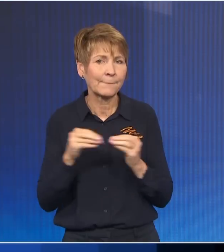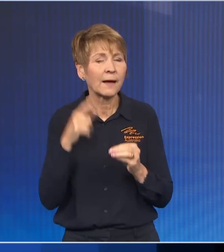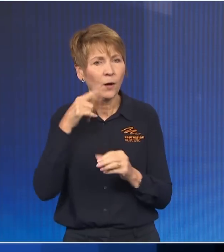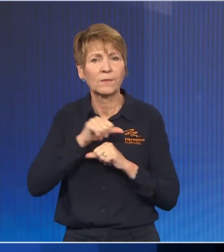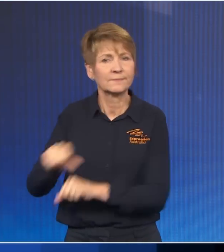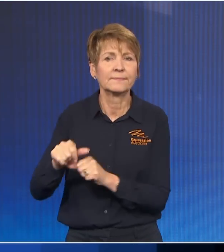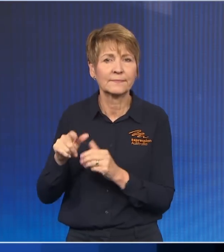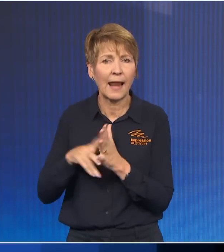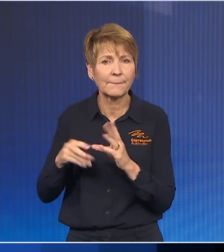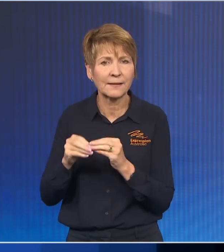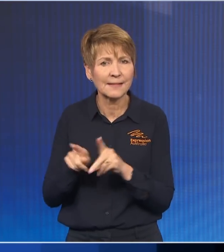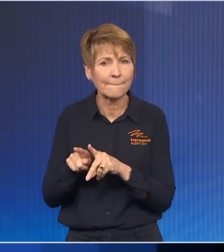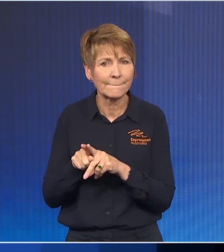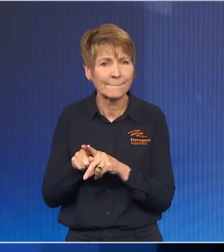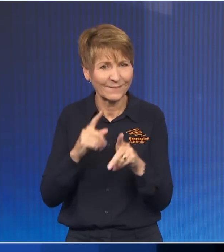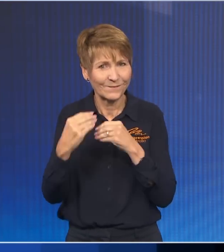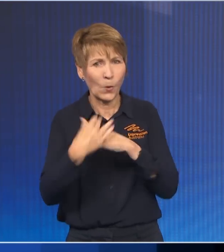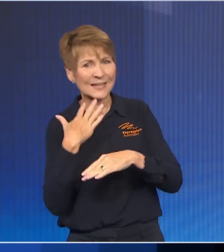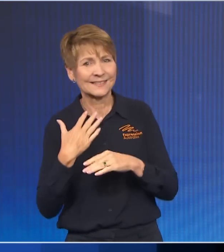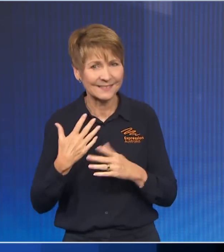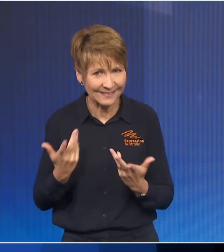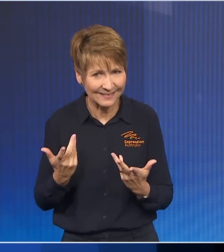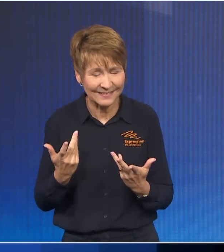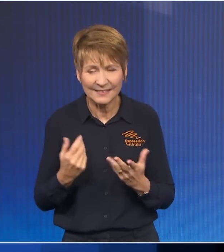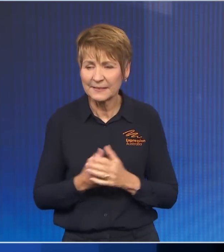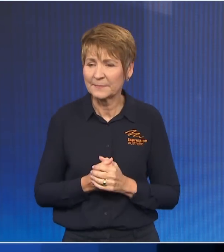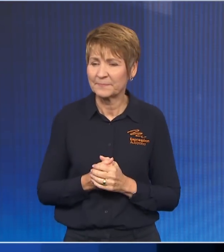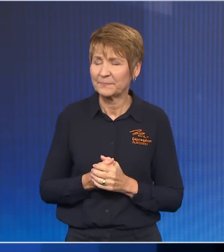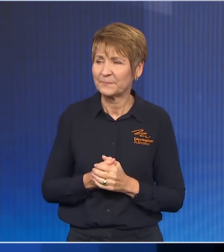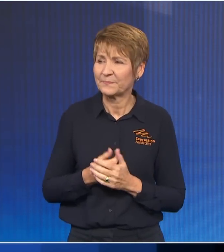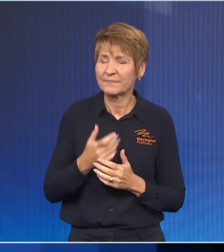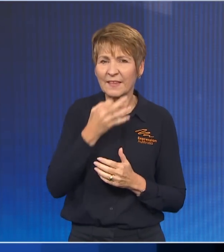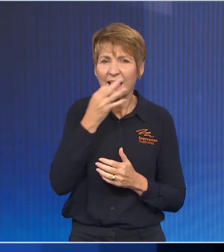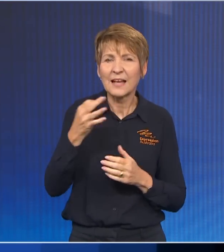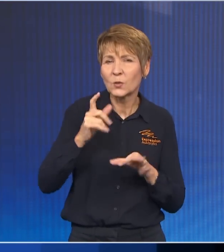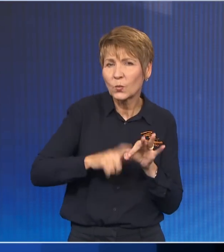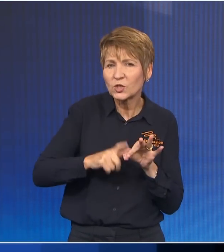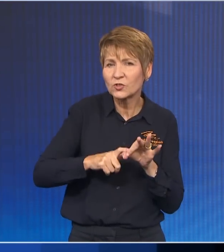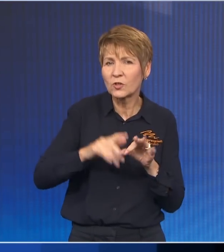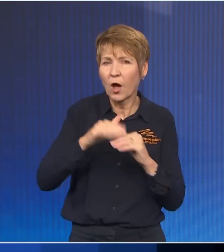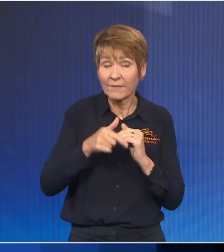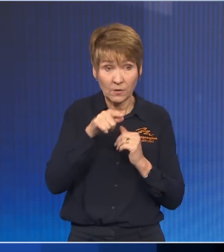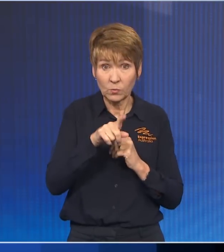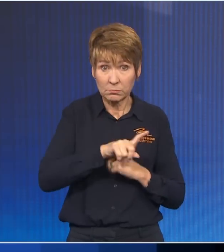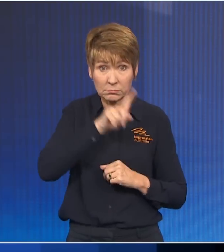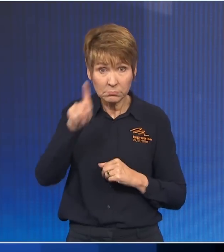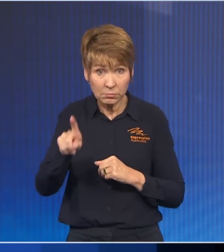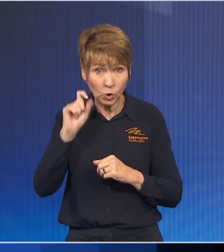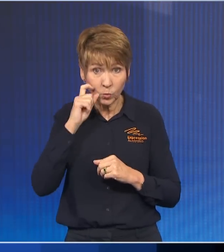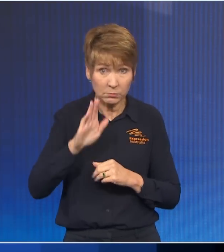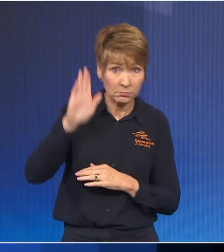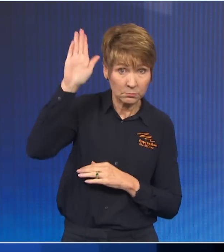person to lead the Liberal Party back from this? it Peter Dutton, Karen Andrews? Canberra's asking, if you weren't in the Senate, would you put your hand up for the job?